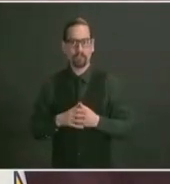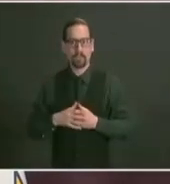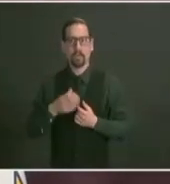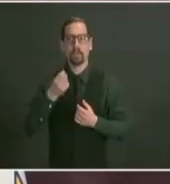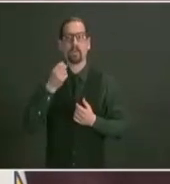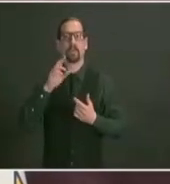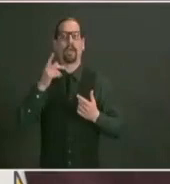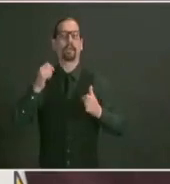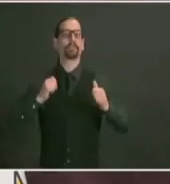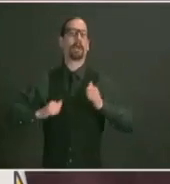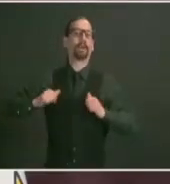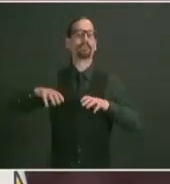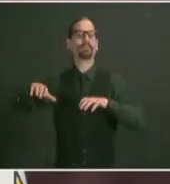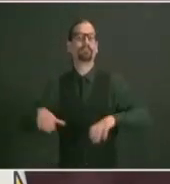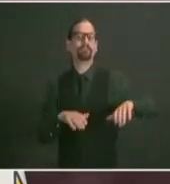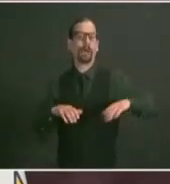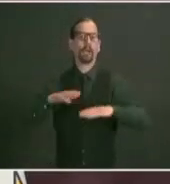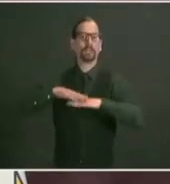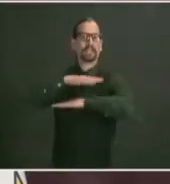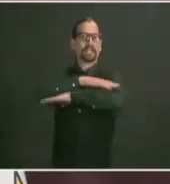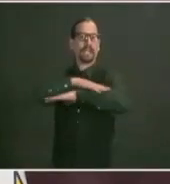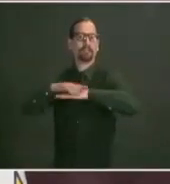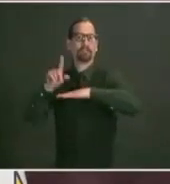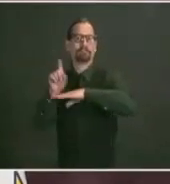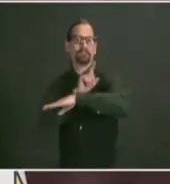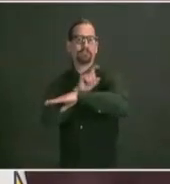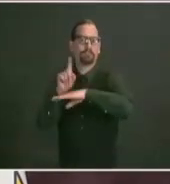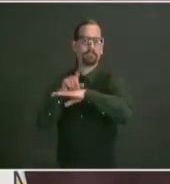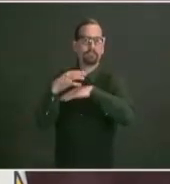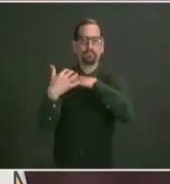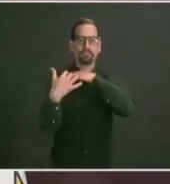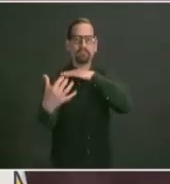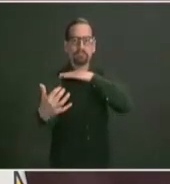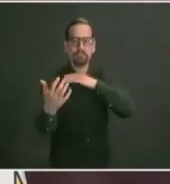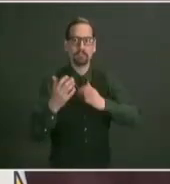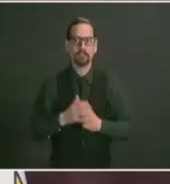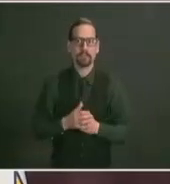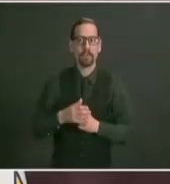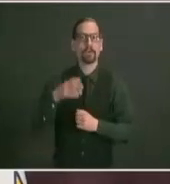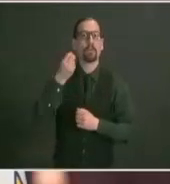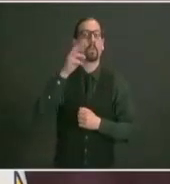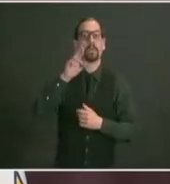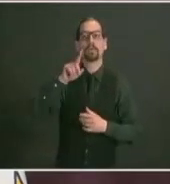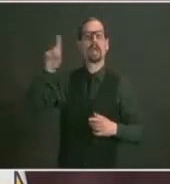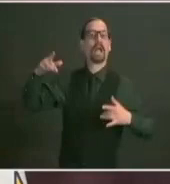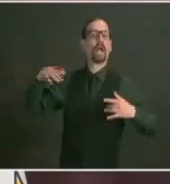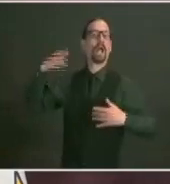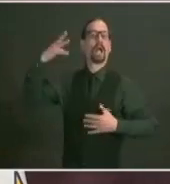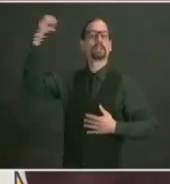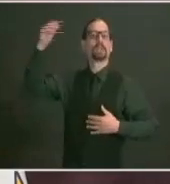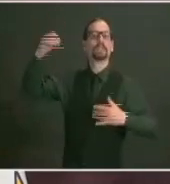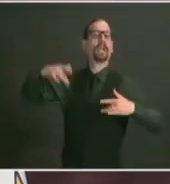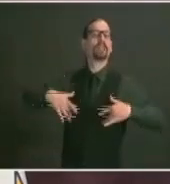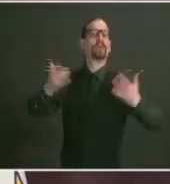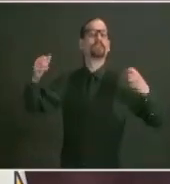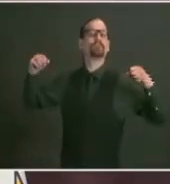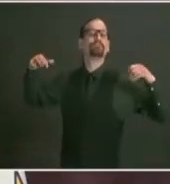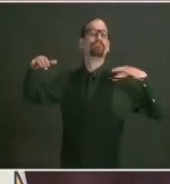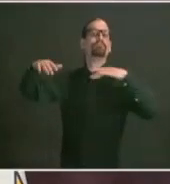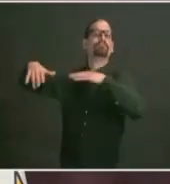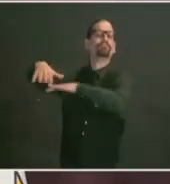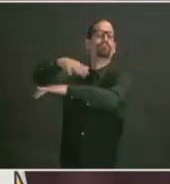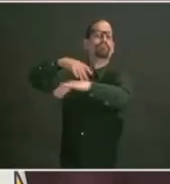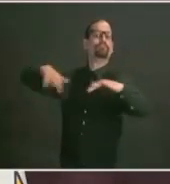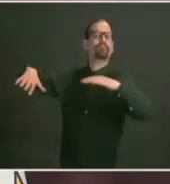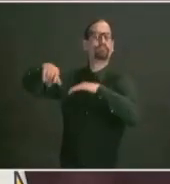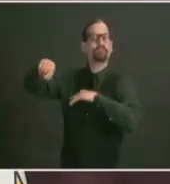of assembly also include outdoor events structured events formatted events where large numbers of